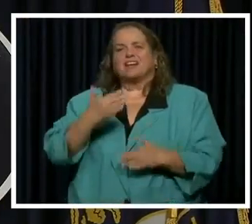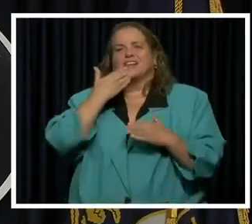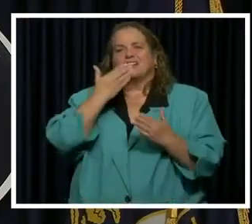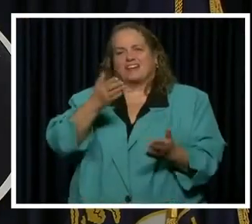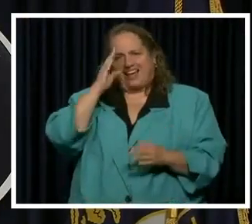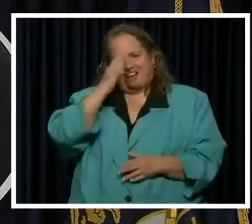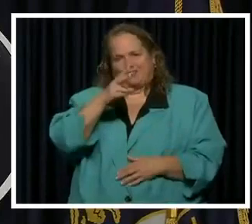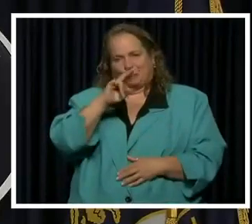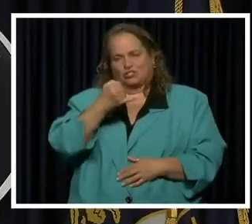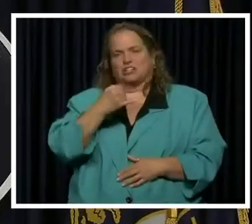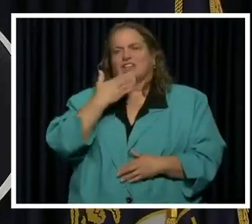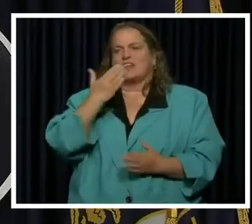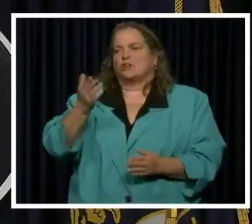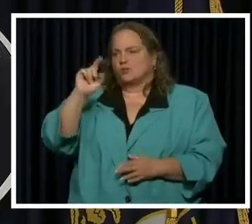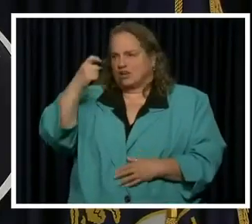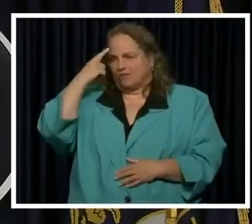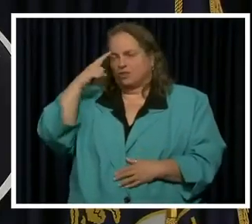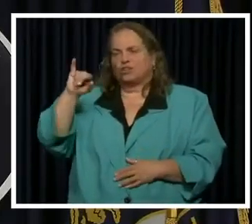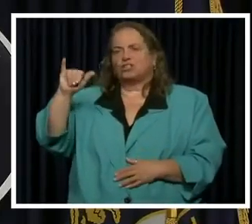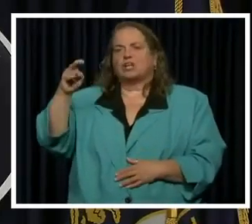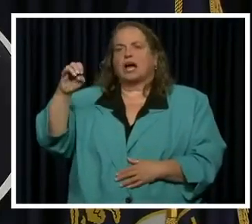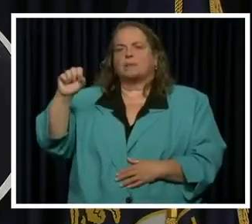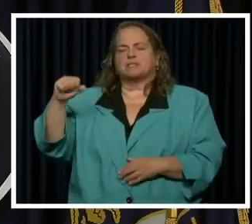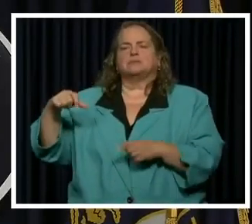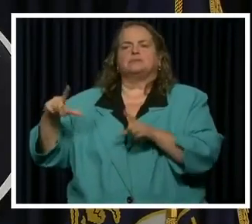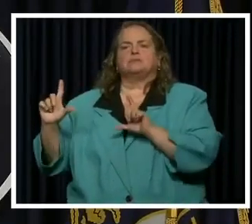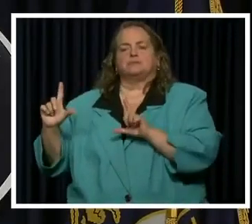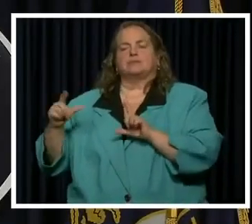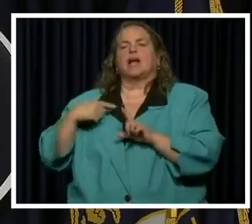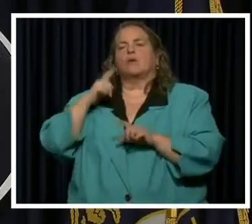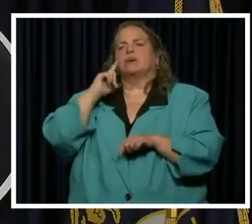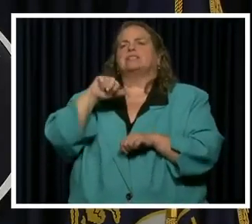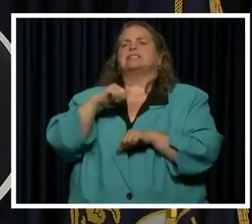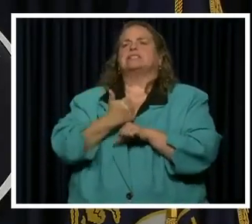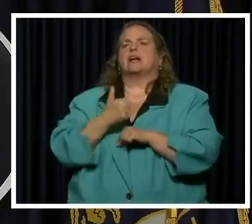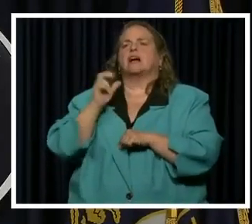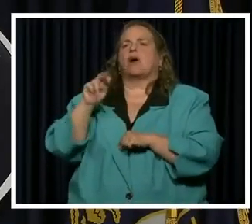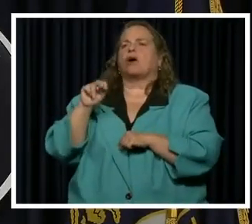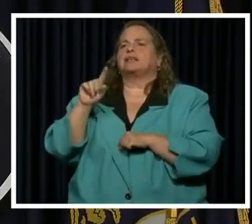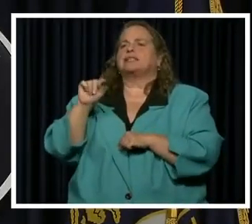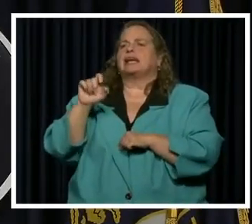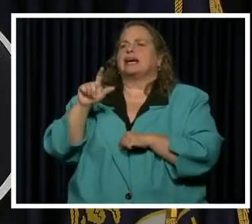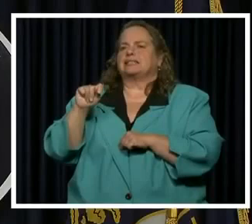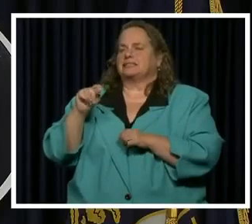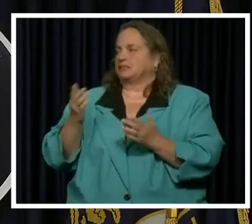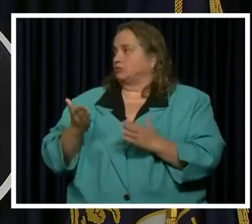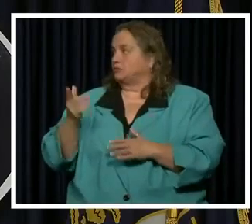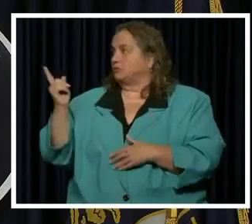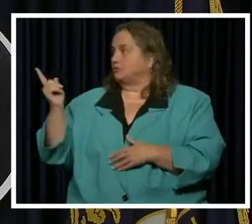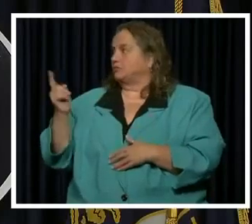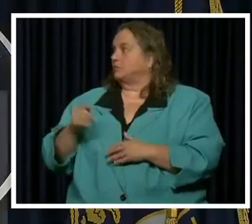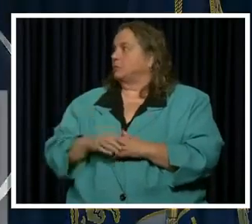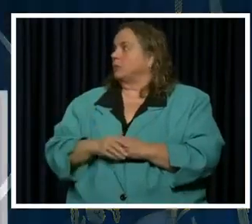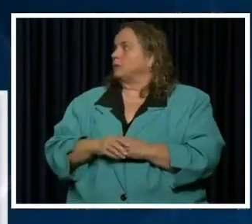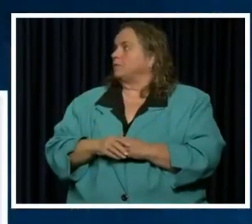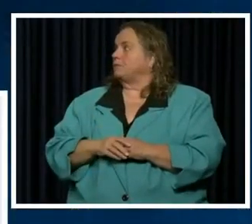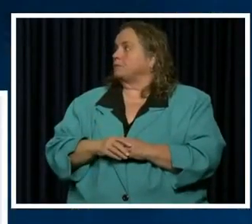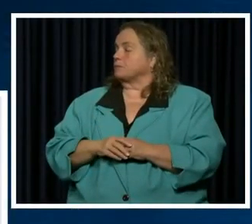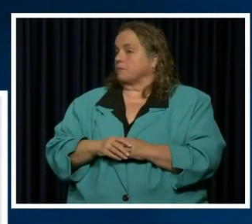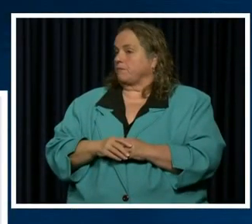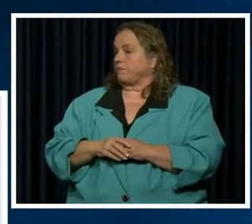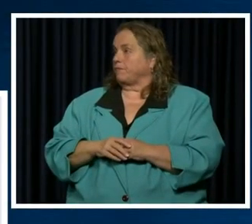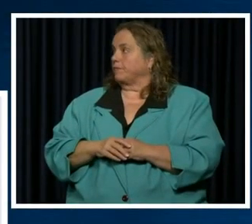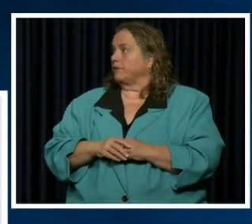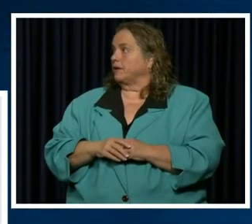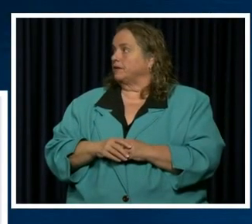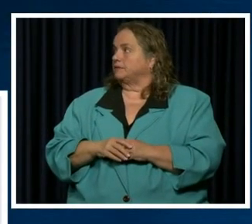James, if you could put the first slide up. So I'm going to set the context here to lead up to the guidance for the